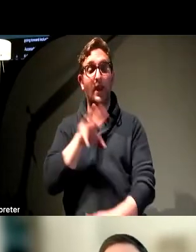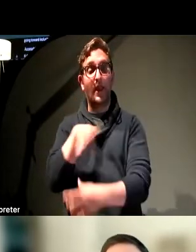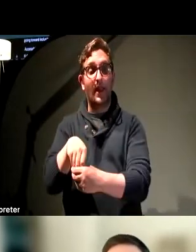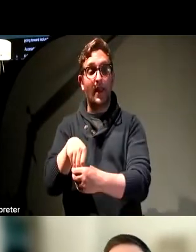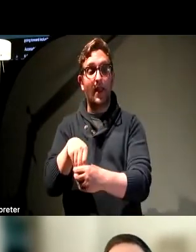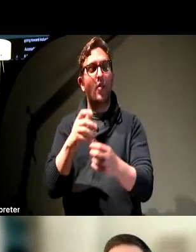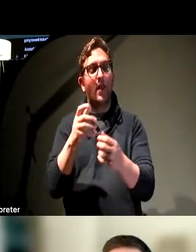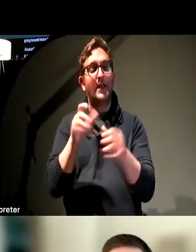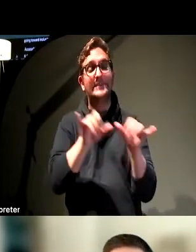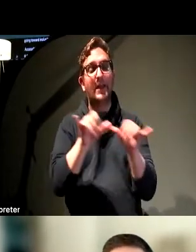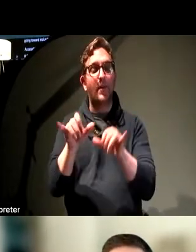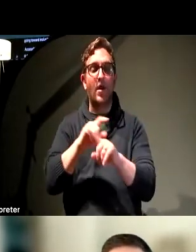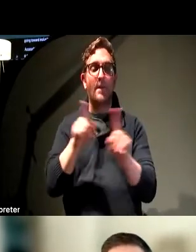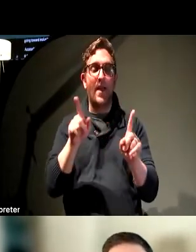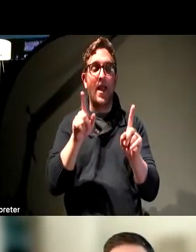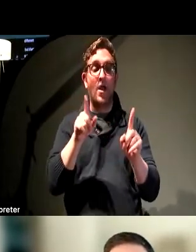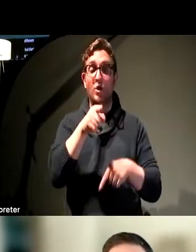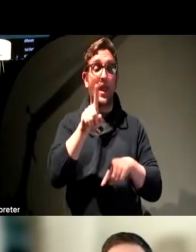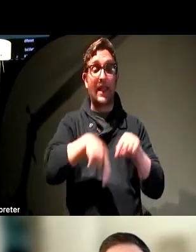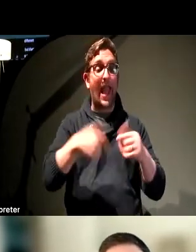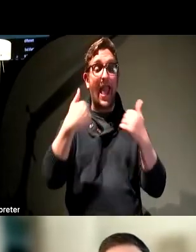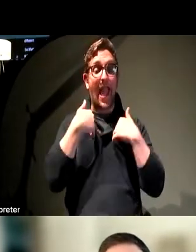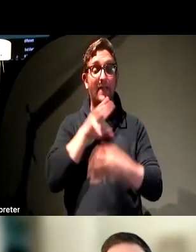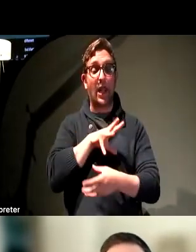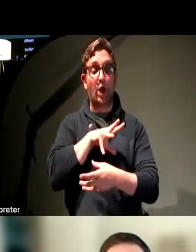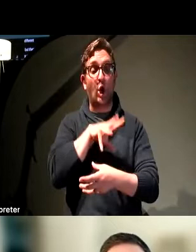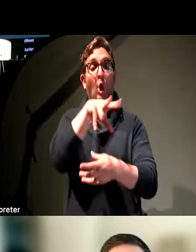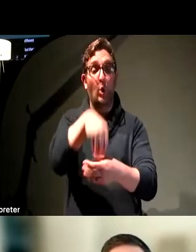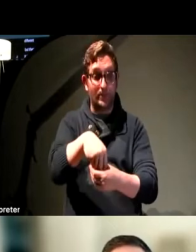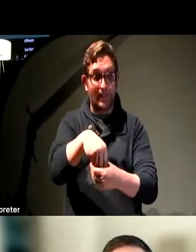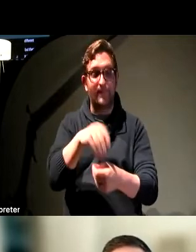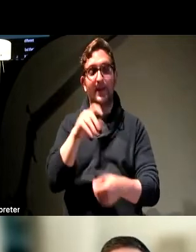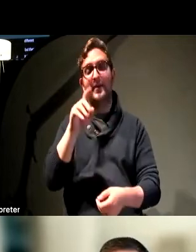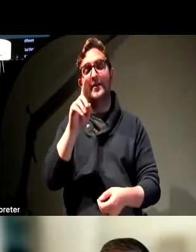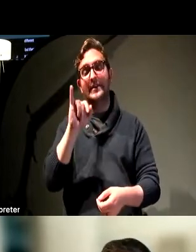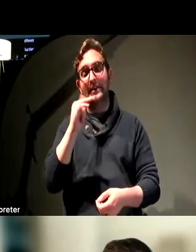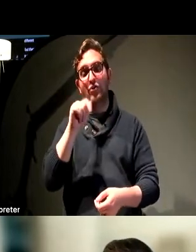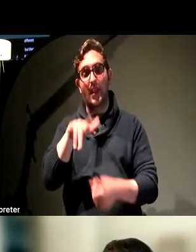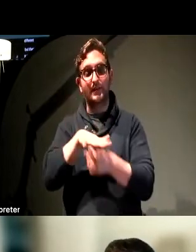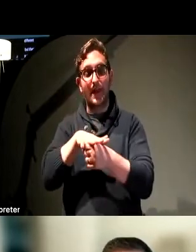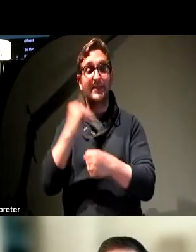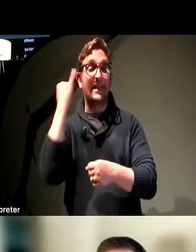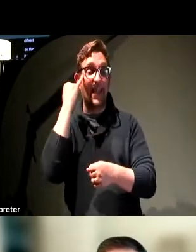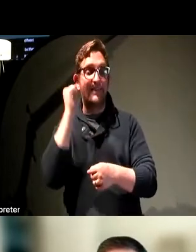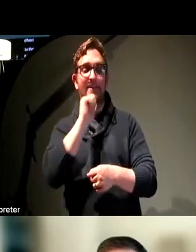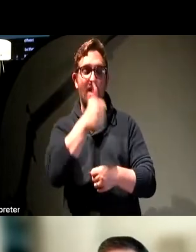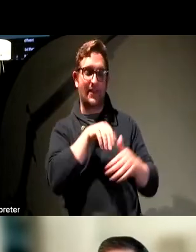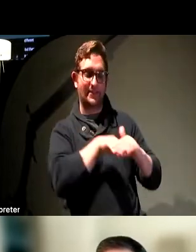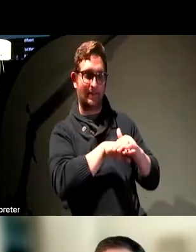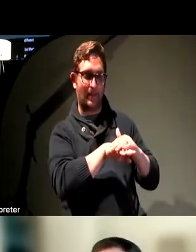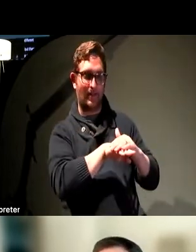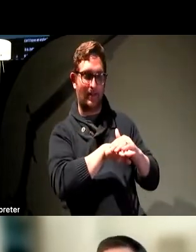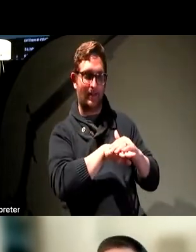have an inclusive digital space if it is not indeed accessible. And then I think that there's a parallel again between